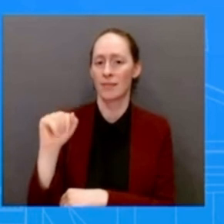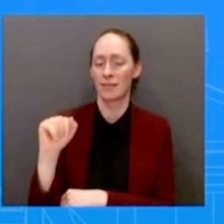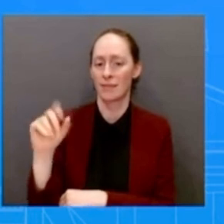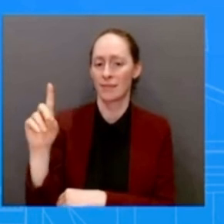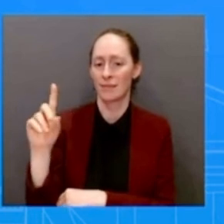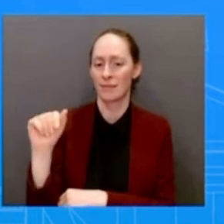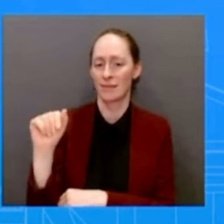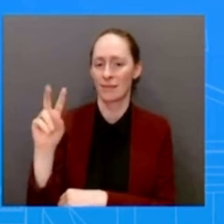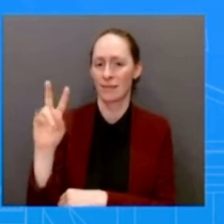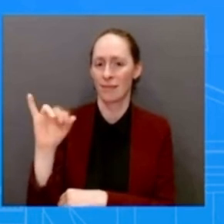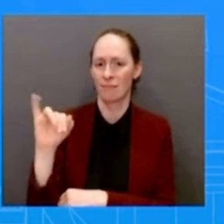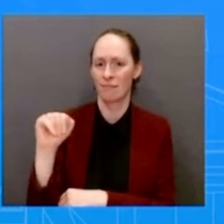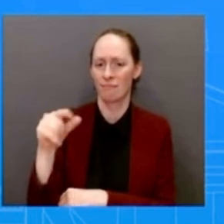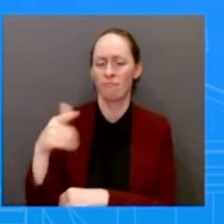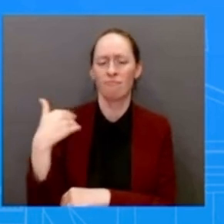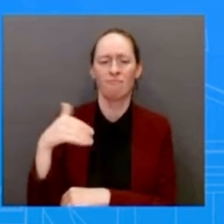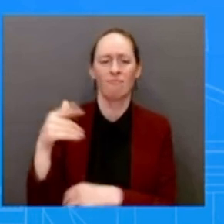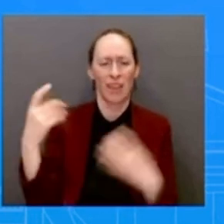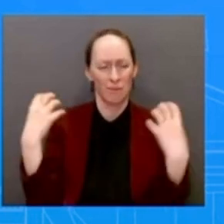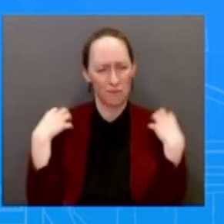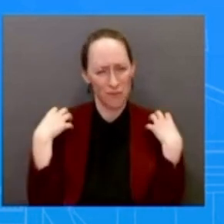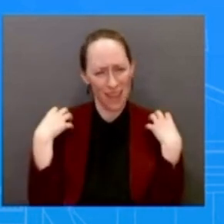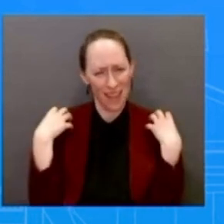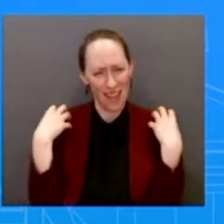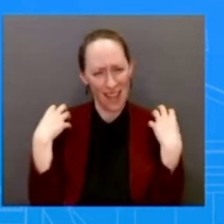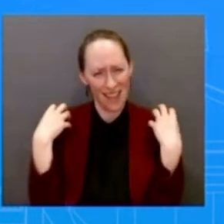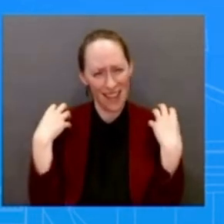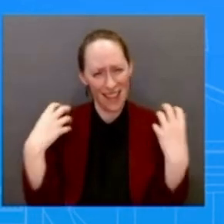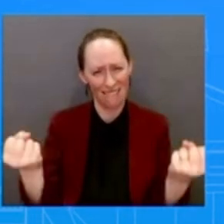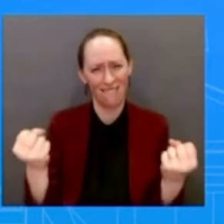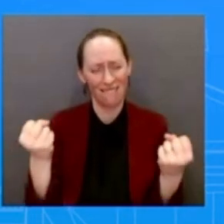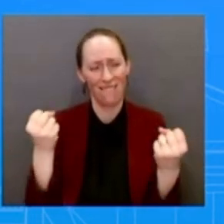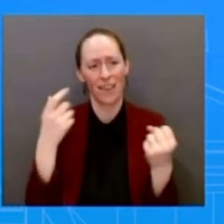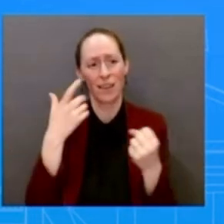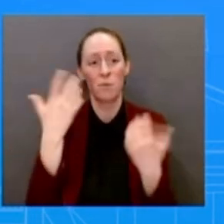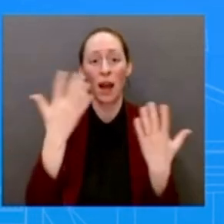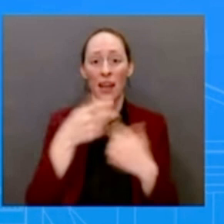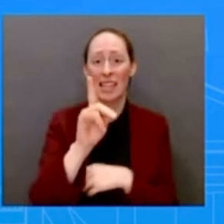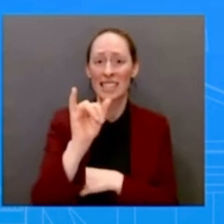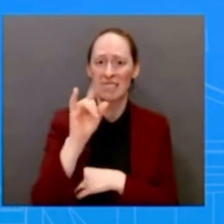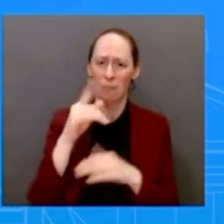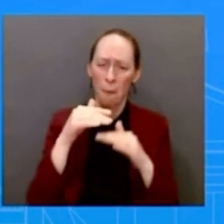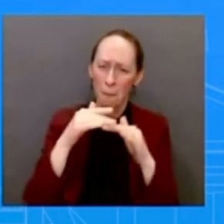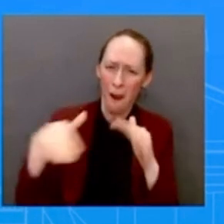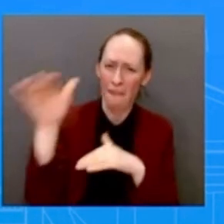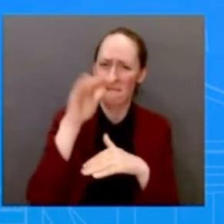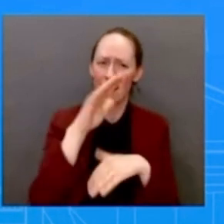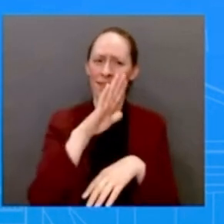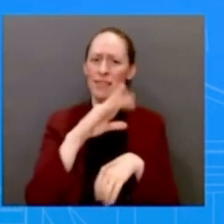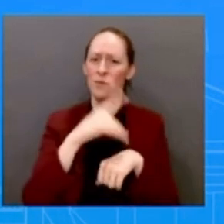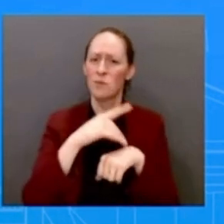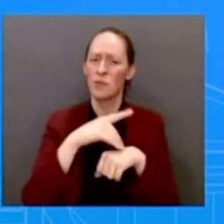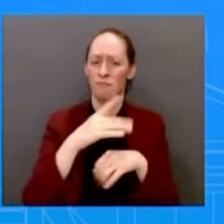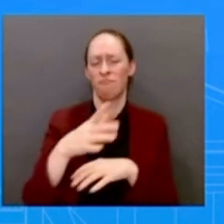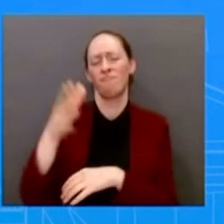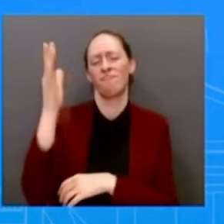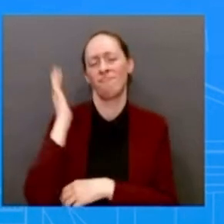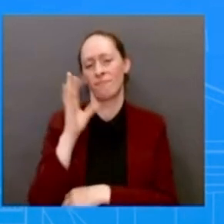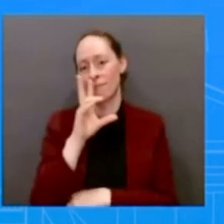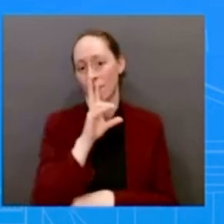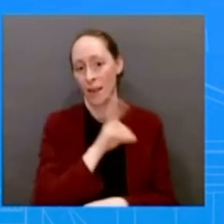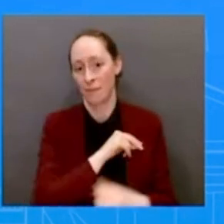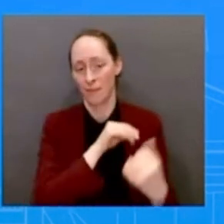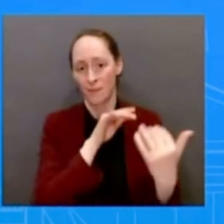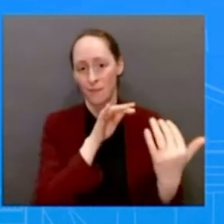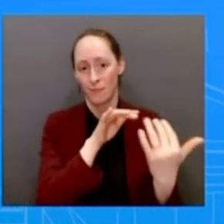the call of duty during combat operations in Vietnam. You all heard President Biden tell Colonel Davis' story and powerful